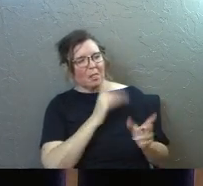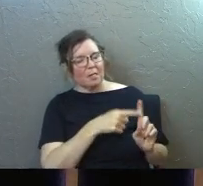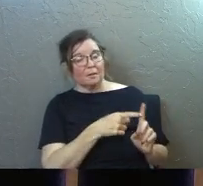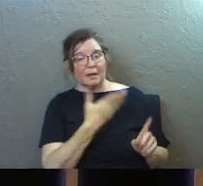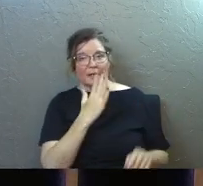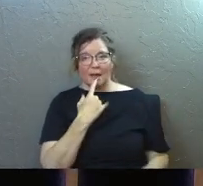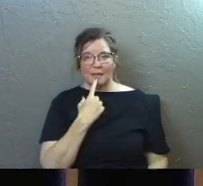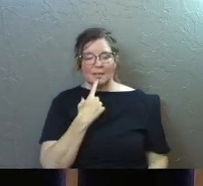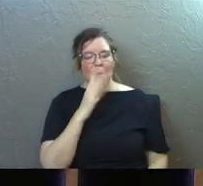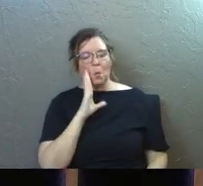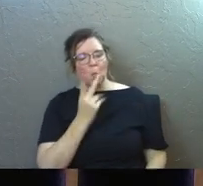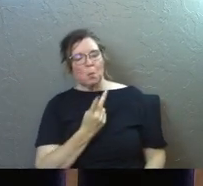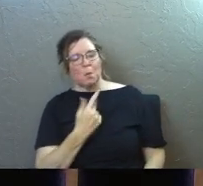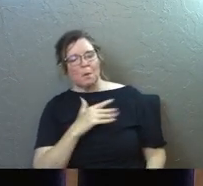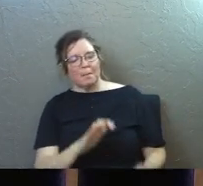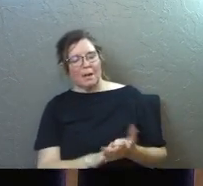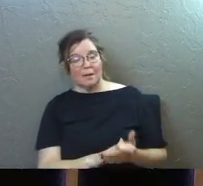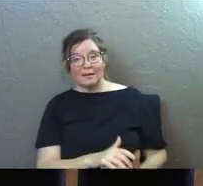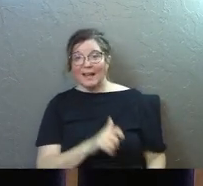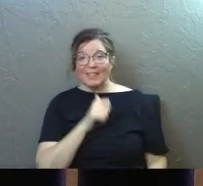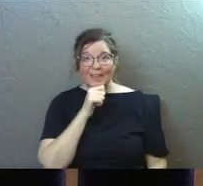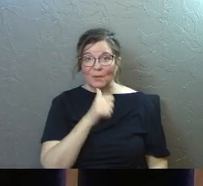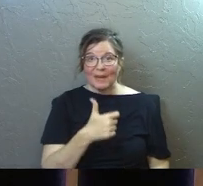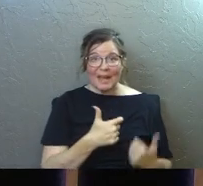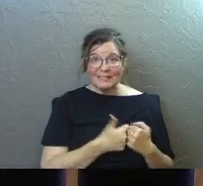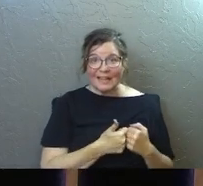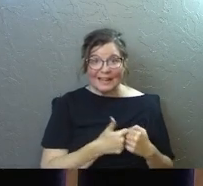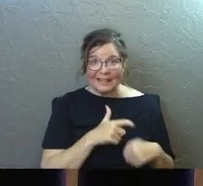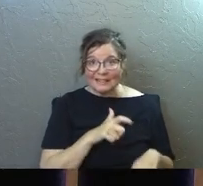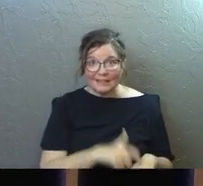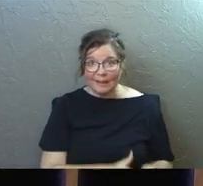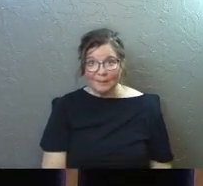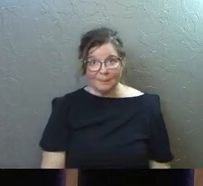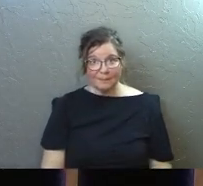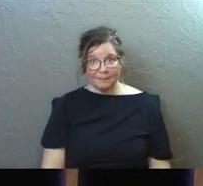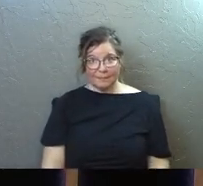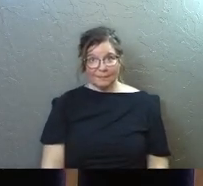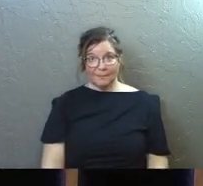God said, we're going to get married. And they were not dating at the time.